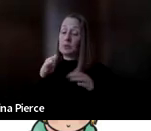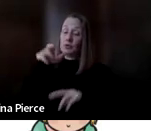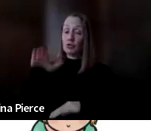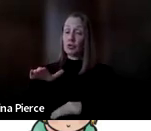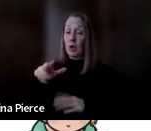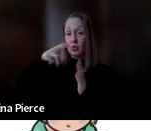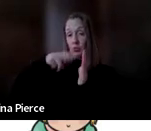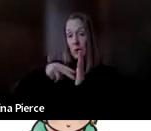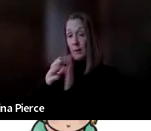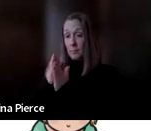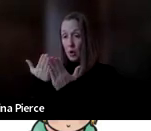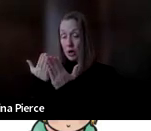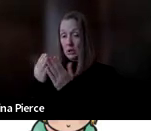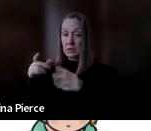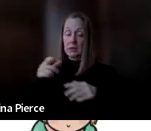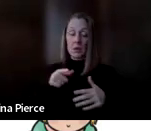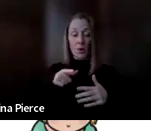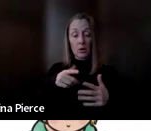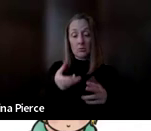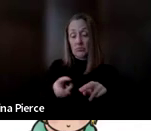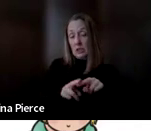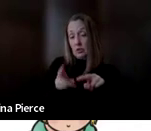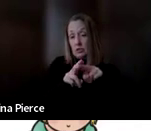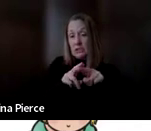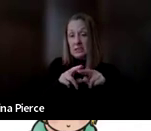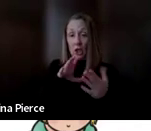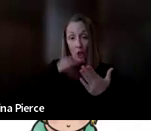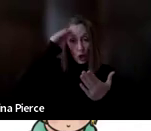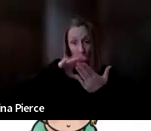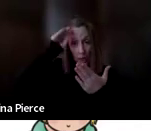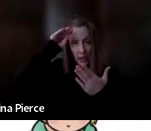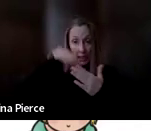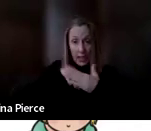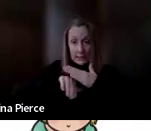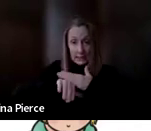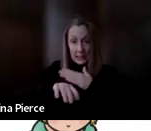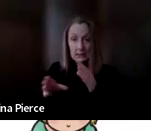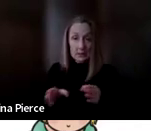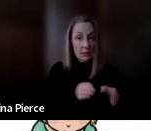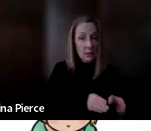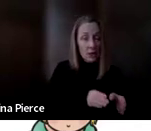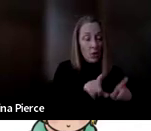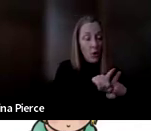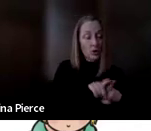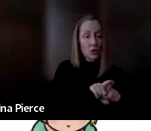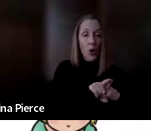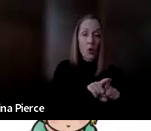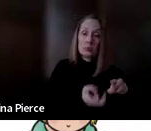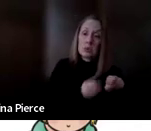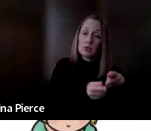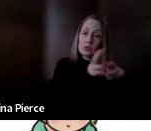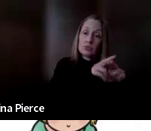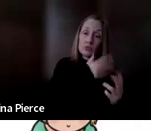increase our access to things like our learning like the child with their teacher, and it can increase our access to social connection like it can with the